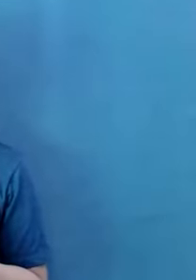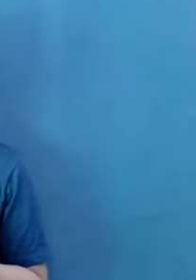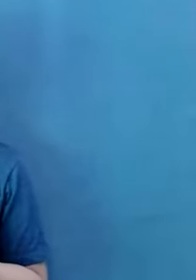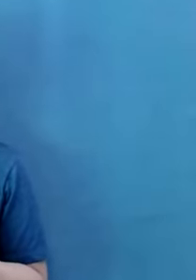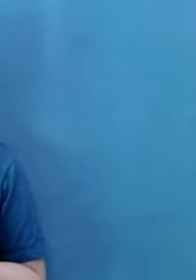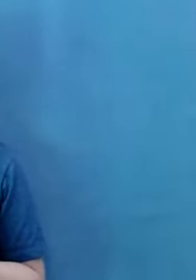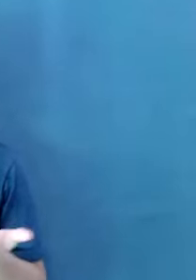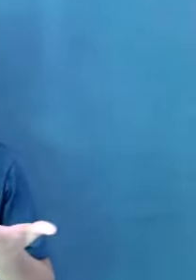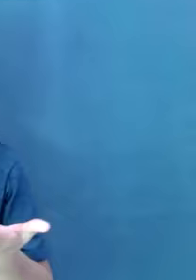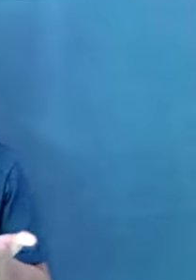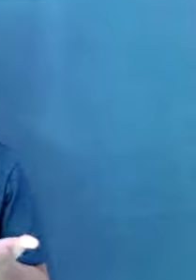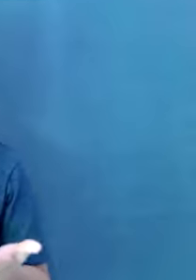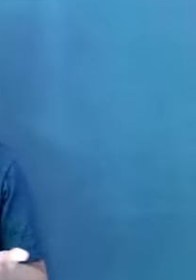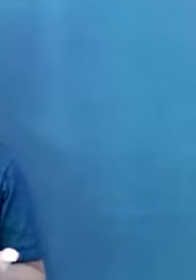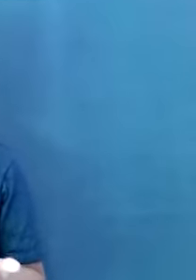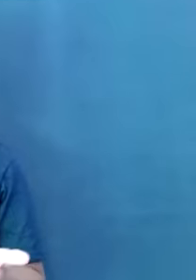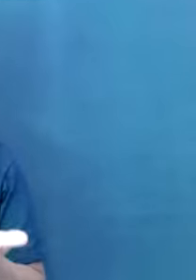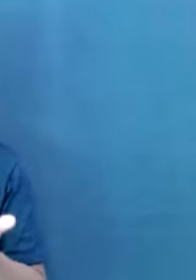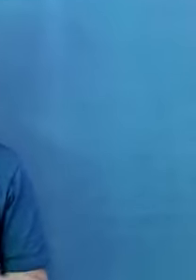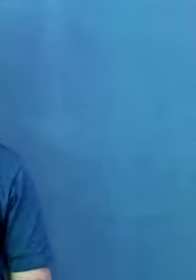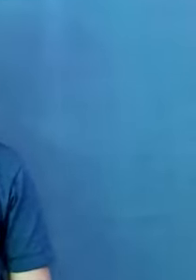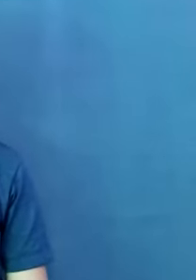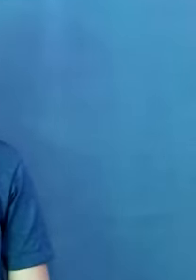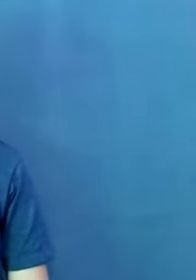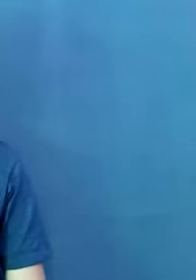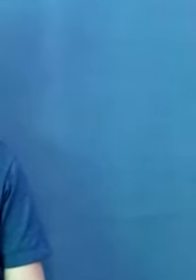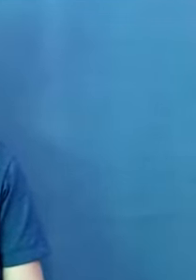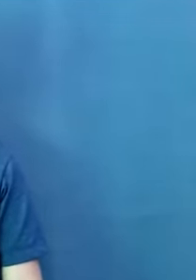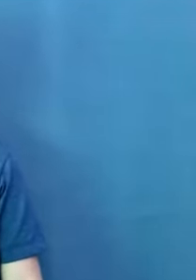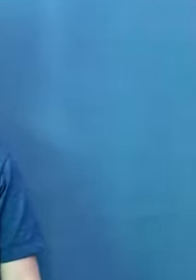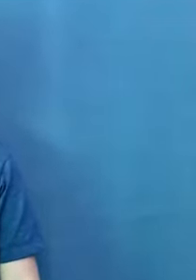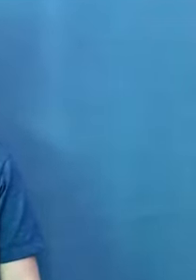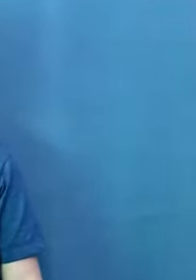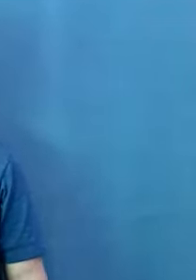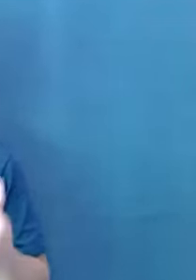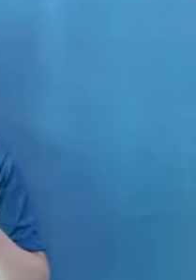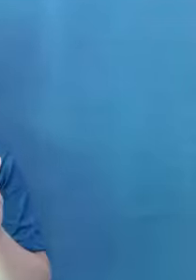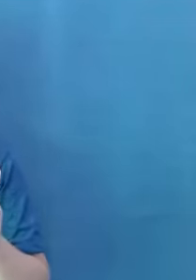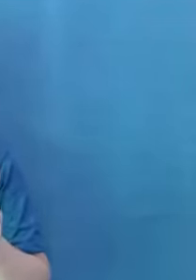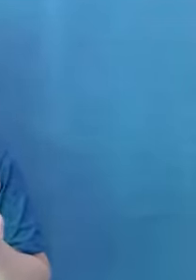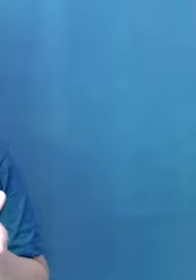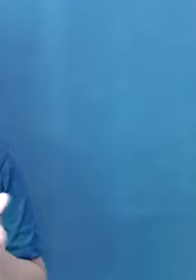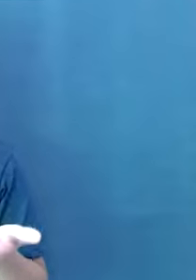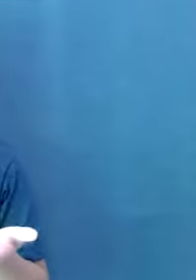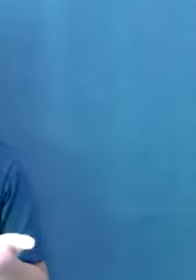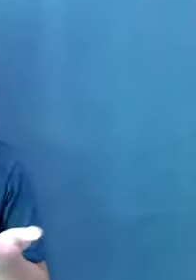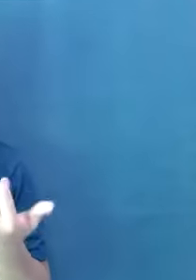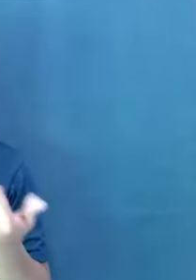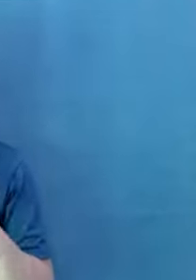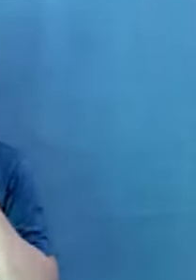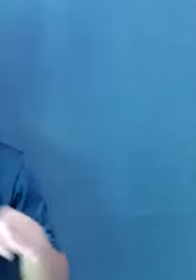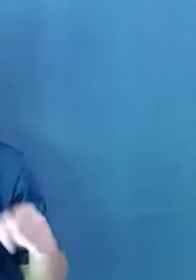Any questions? so far? Comments? Reactions that you would like to share this? I believe this is a quiet group.